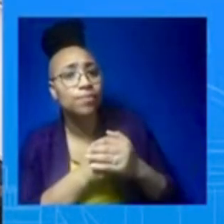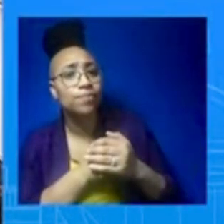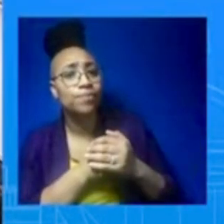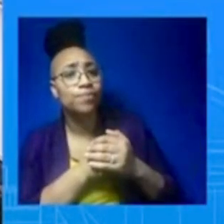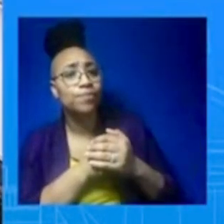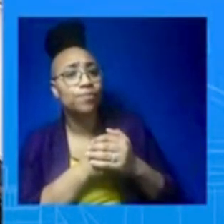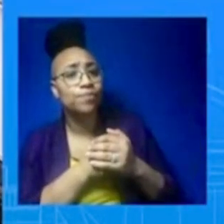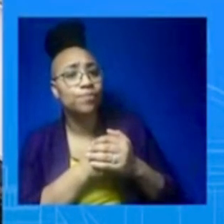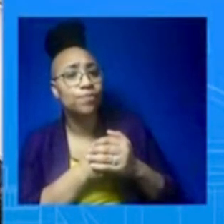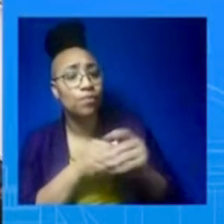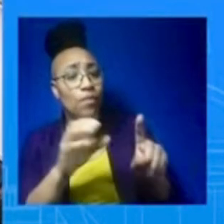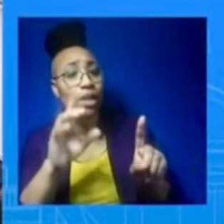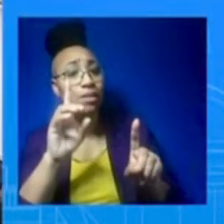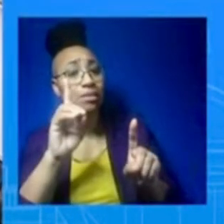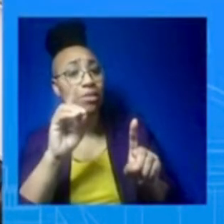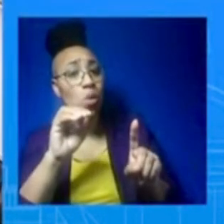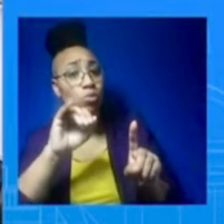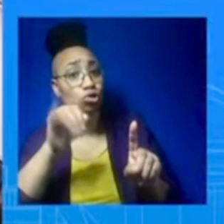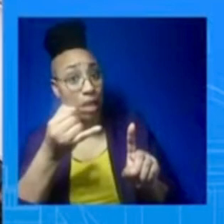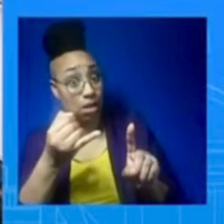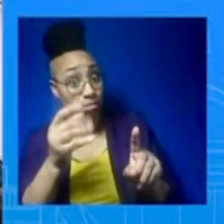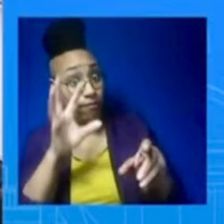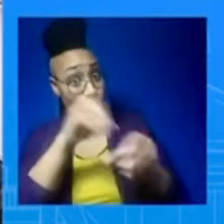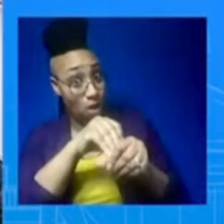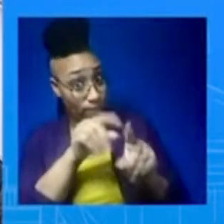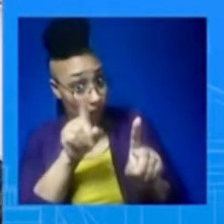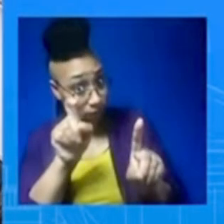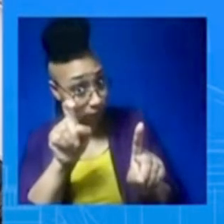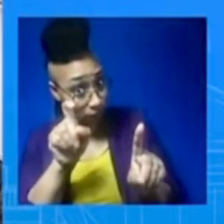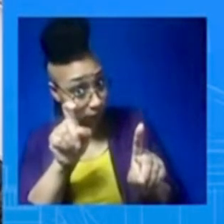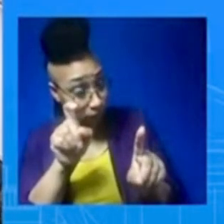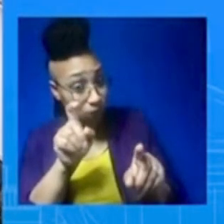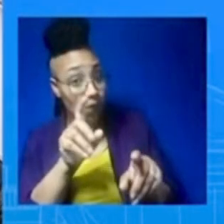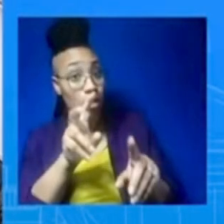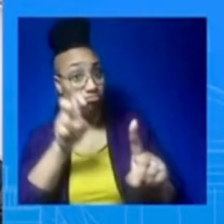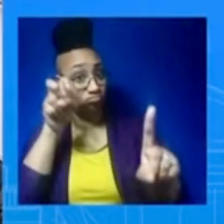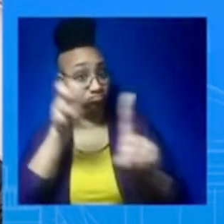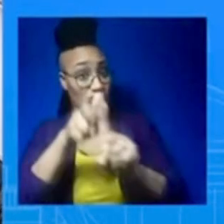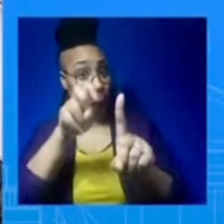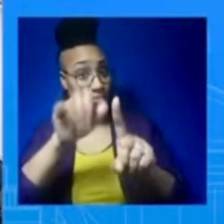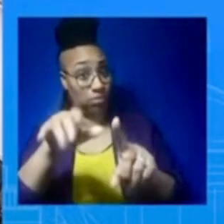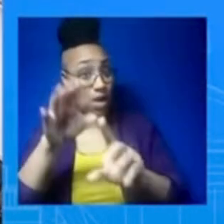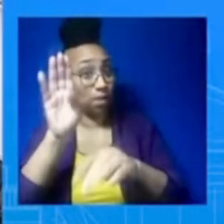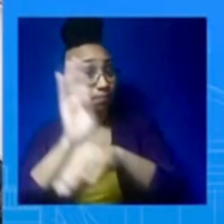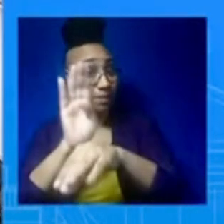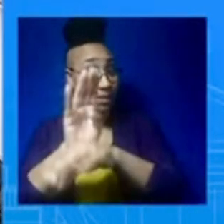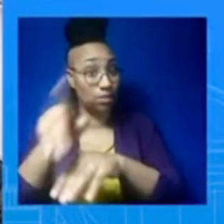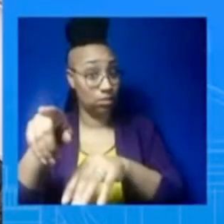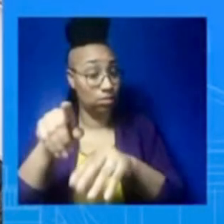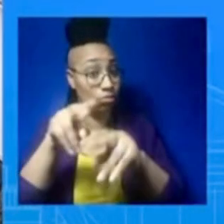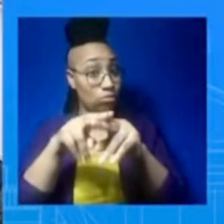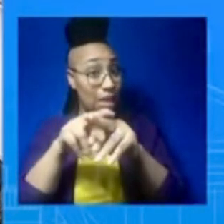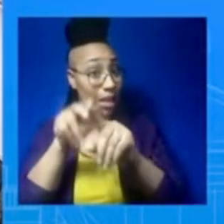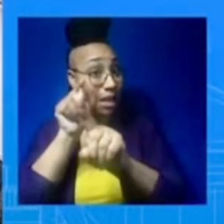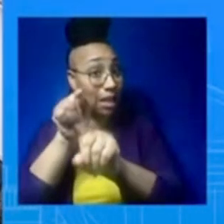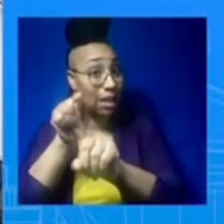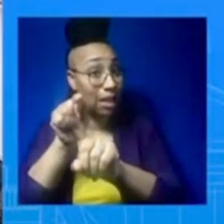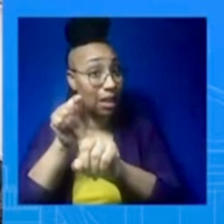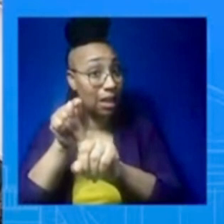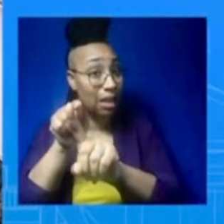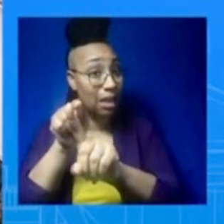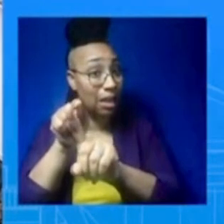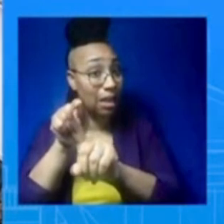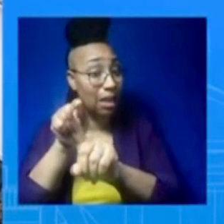accountable also extend to potential criminal liability, or has that been ruled out